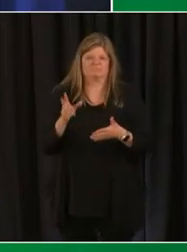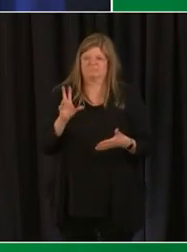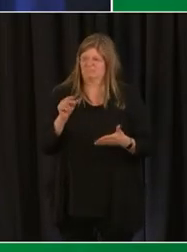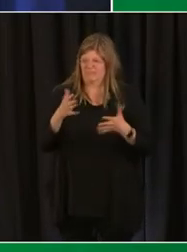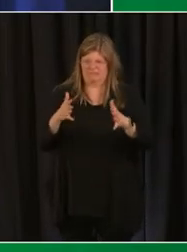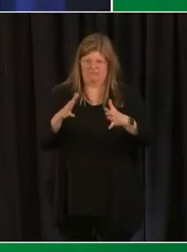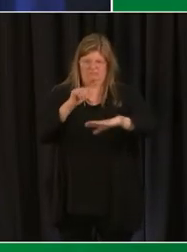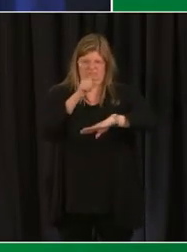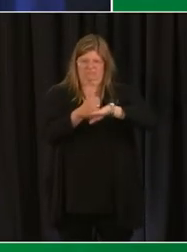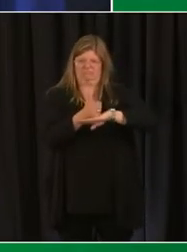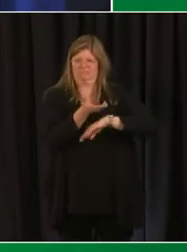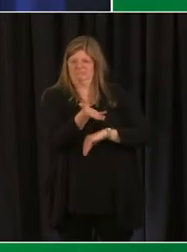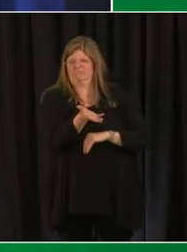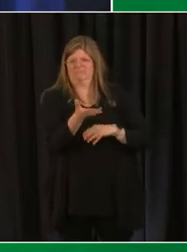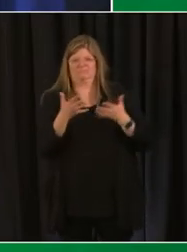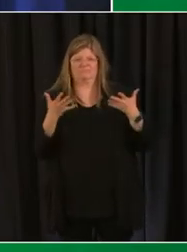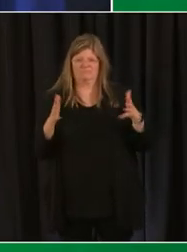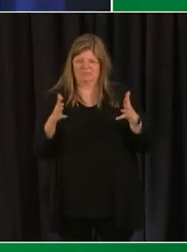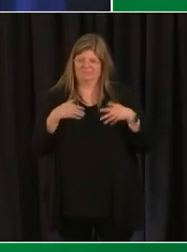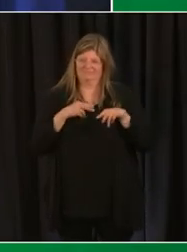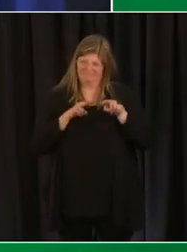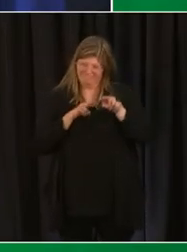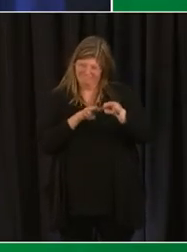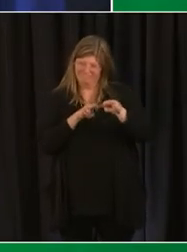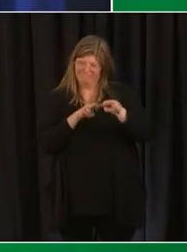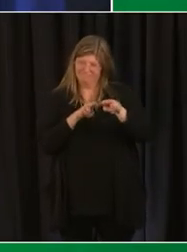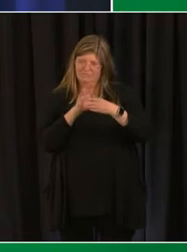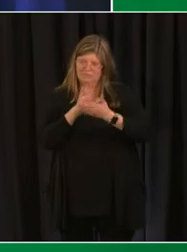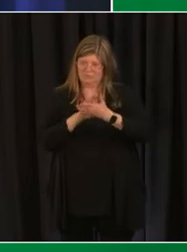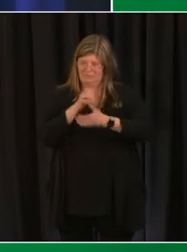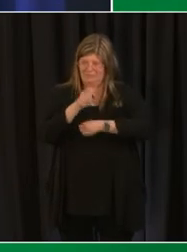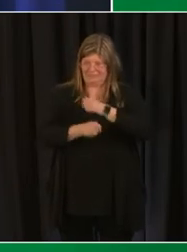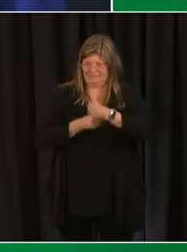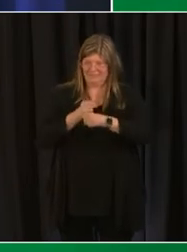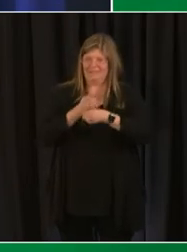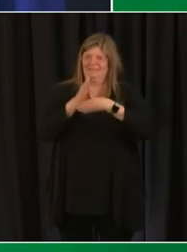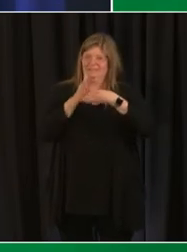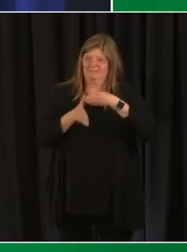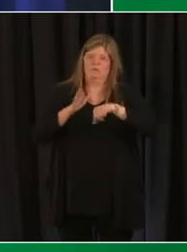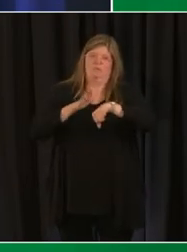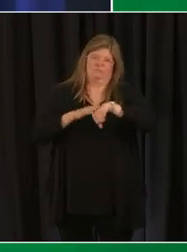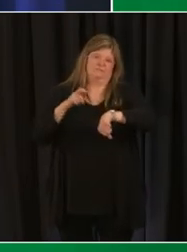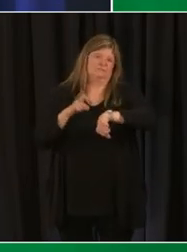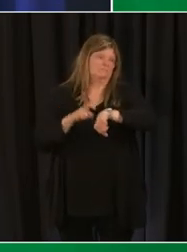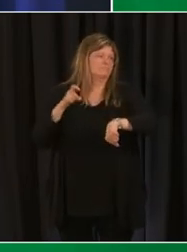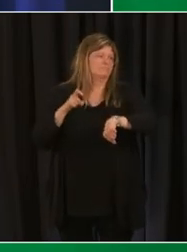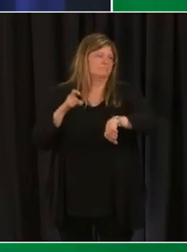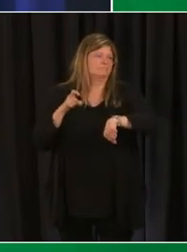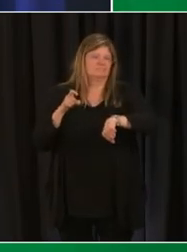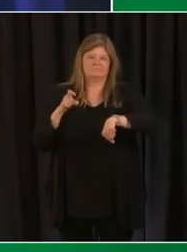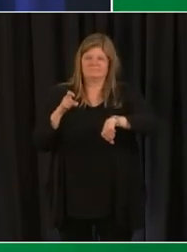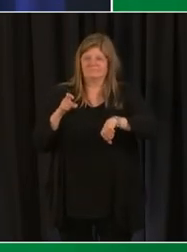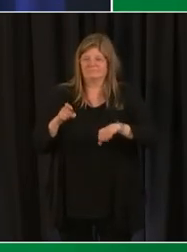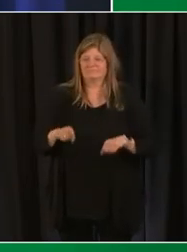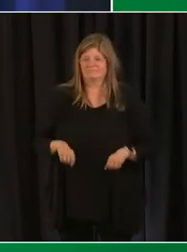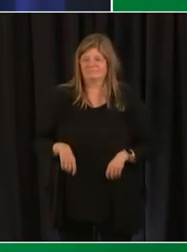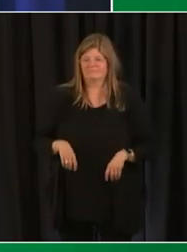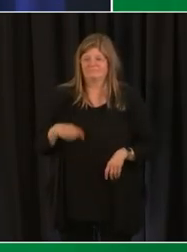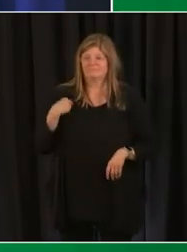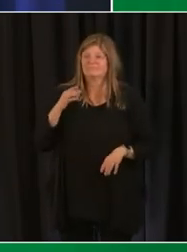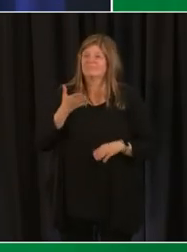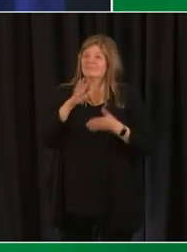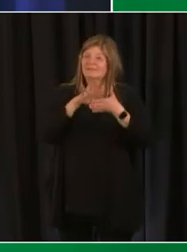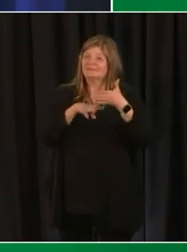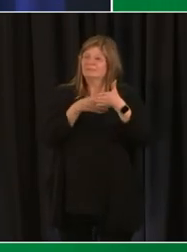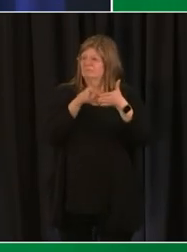this current school year so we anticipate this school year will end on time at the scheduled date in our